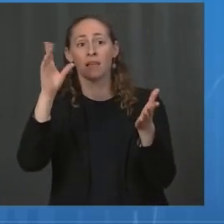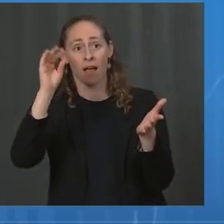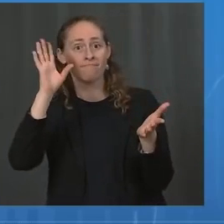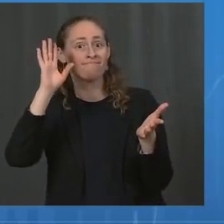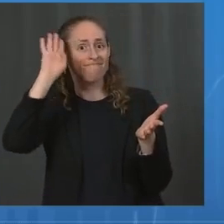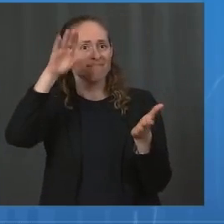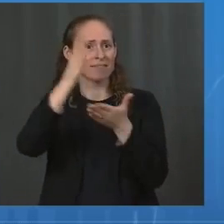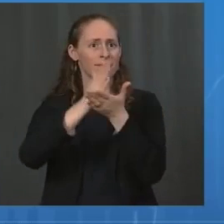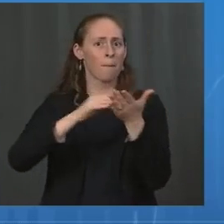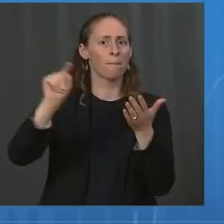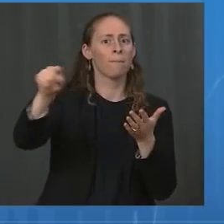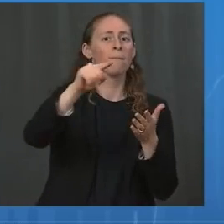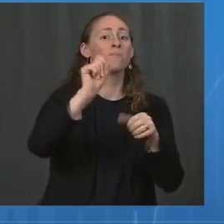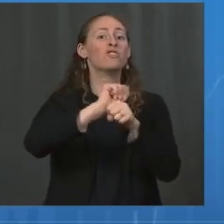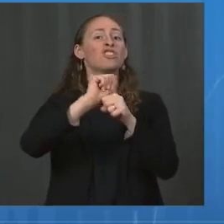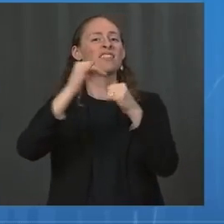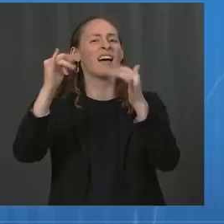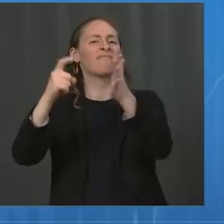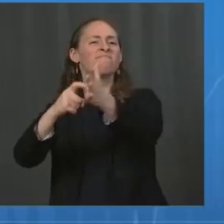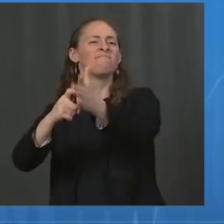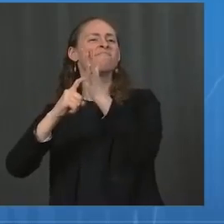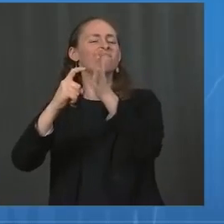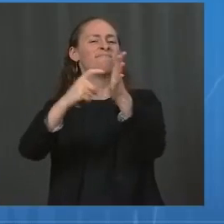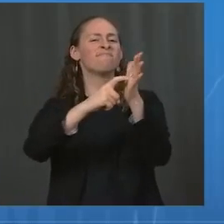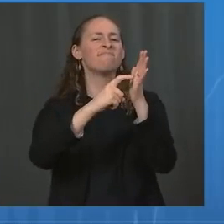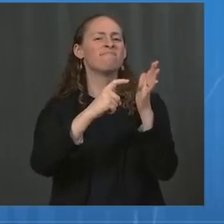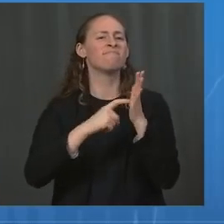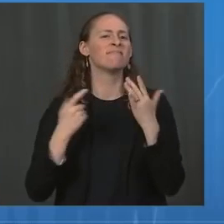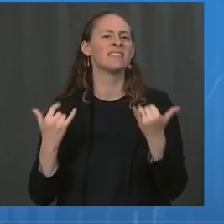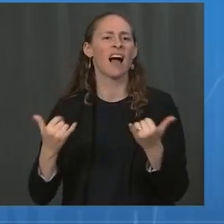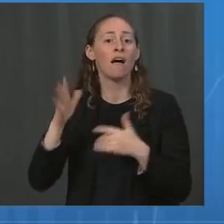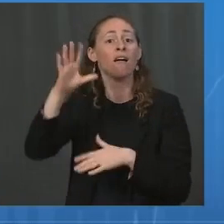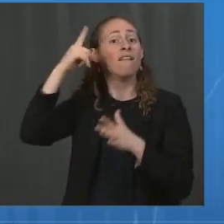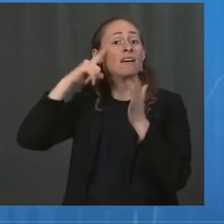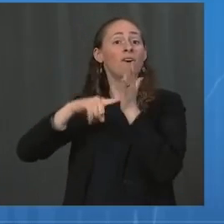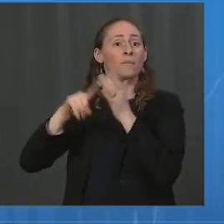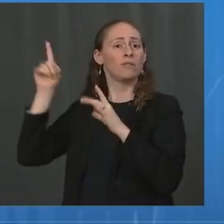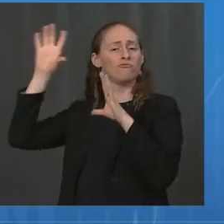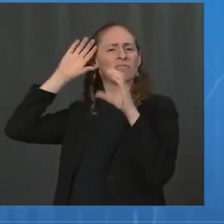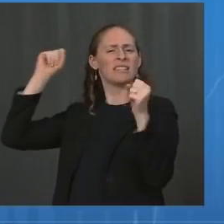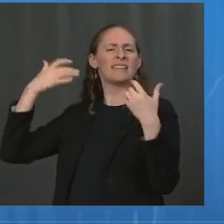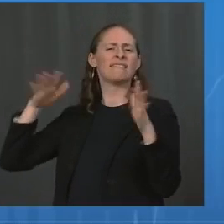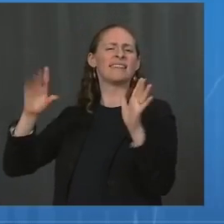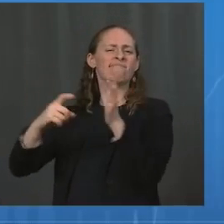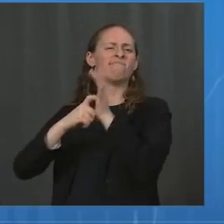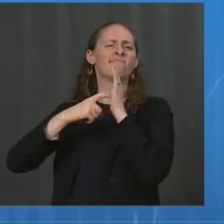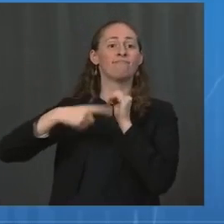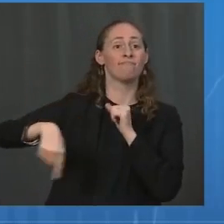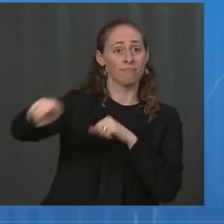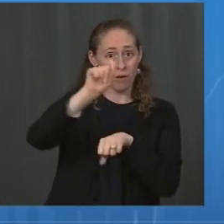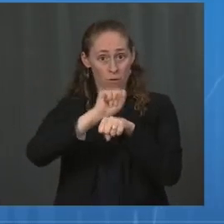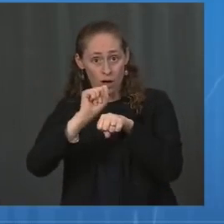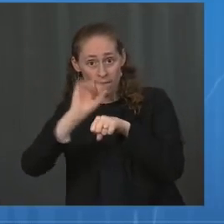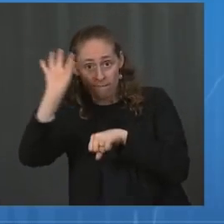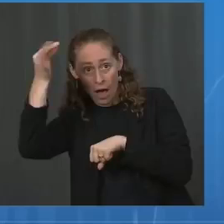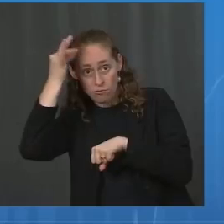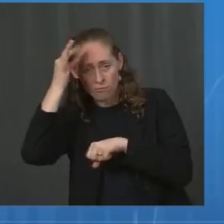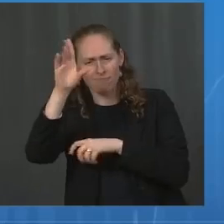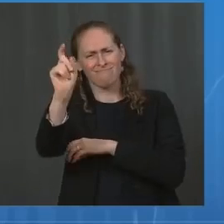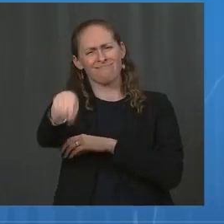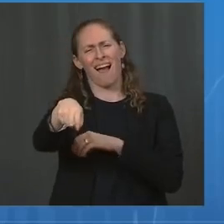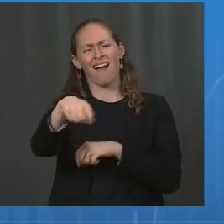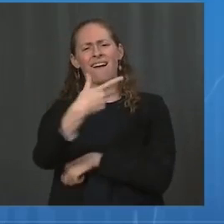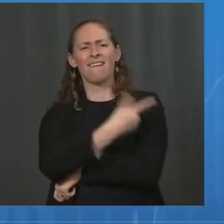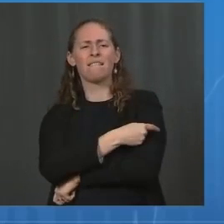President first adopted vaccination requirements for federal workers last month. And now, over 800 colleges